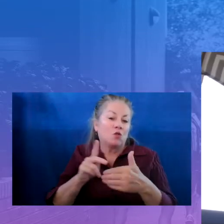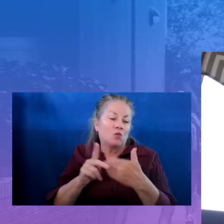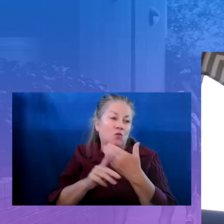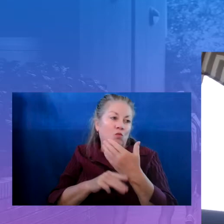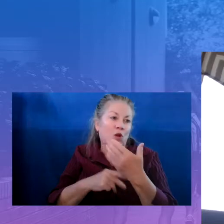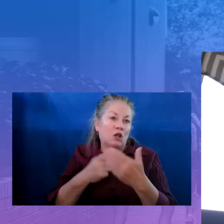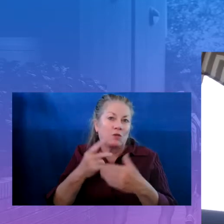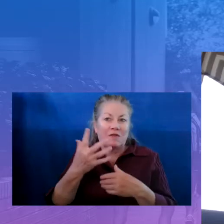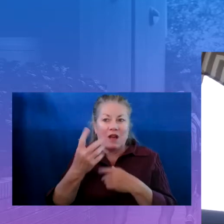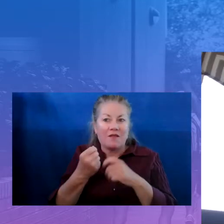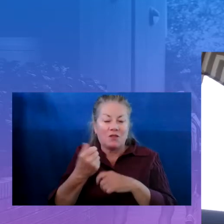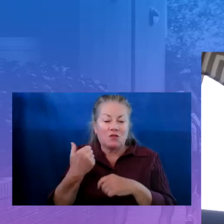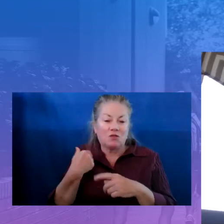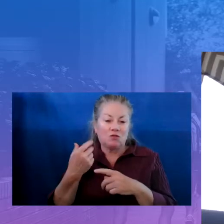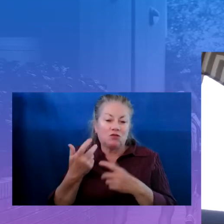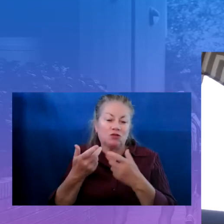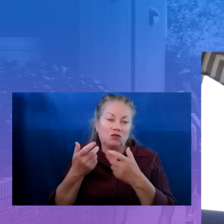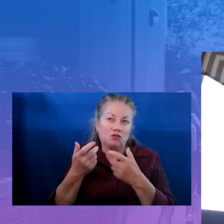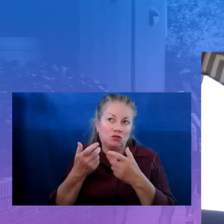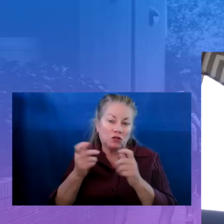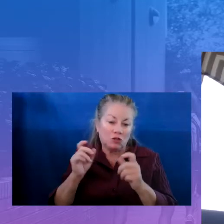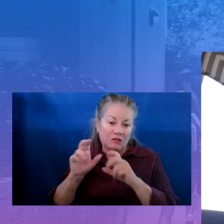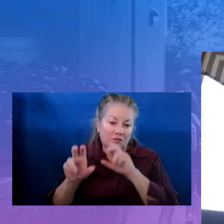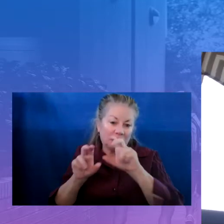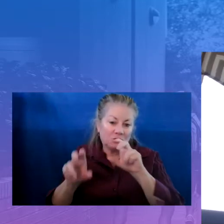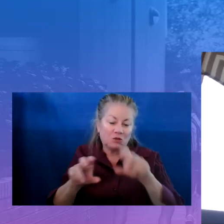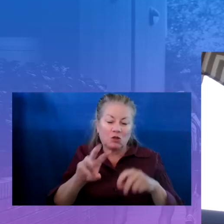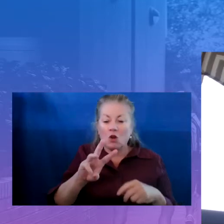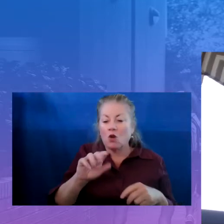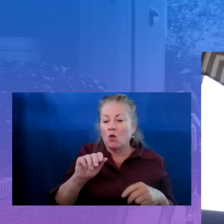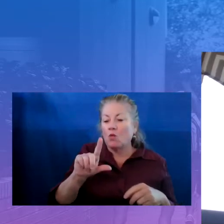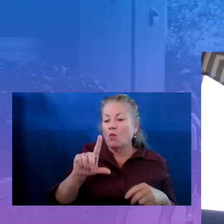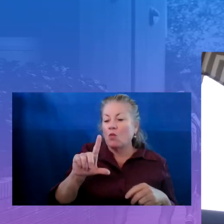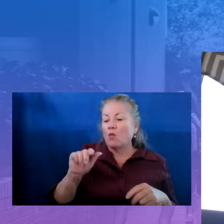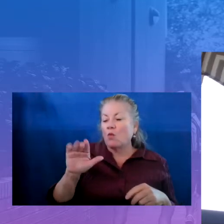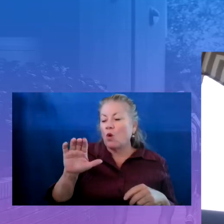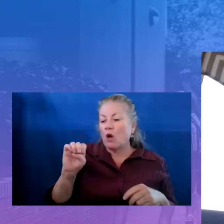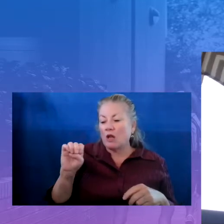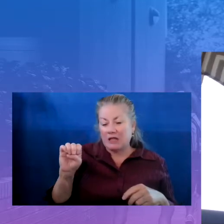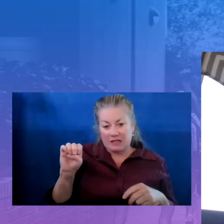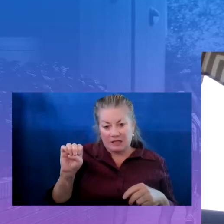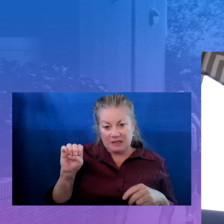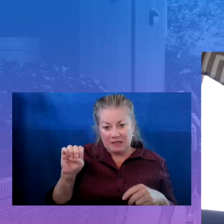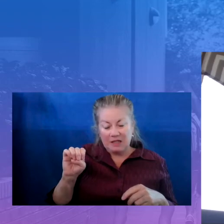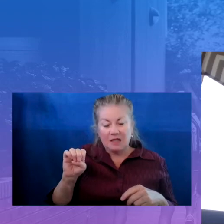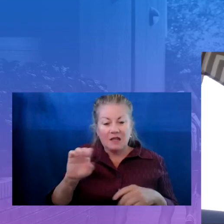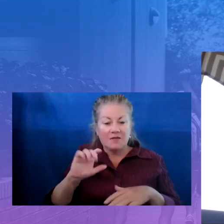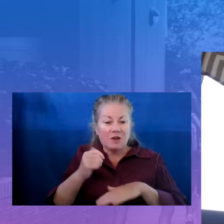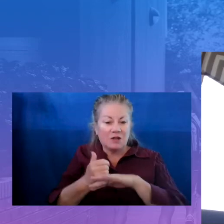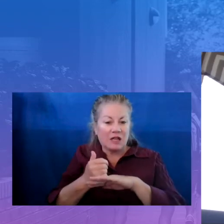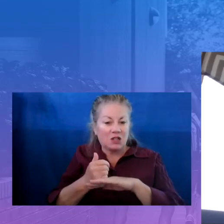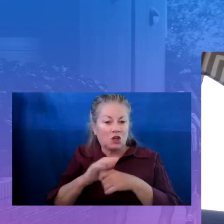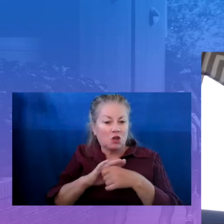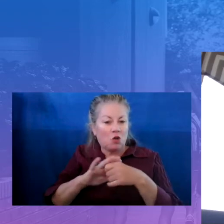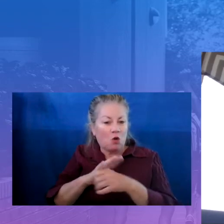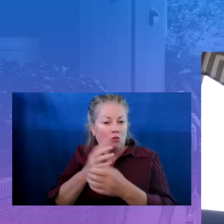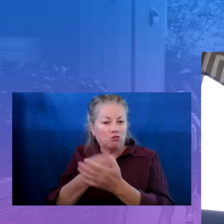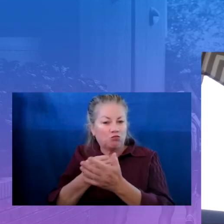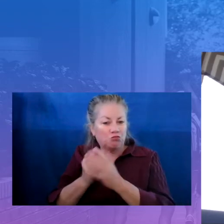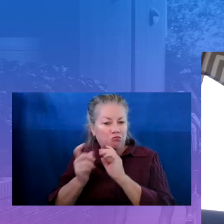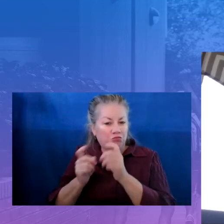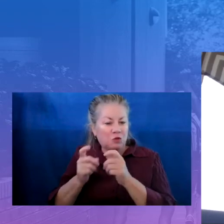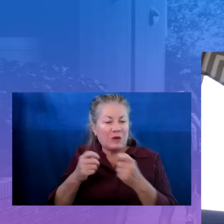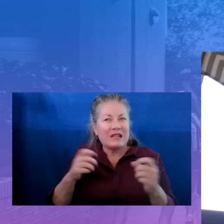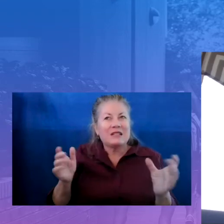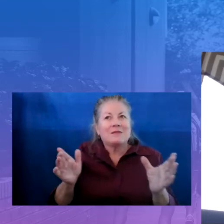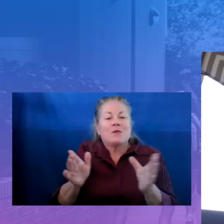investments with the Wallace Foundation and local philanthropy. We had like a very small set of out-of-school